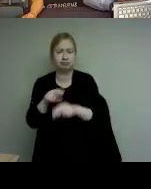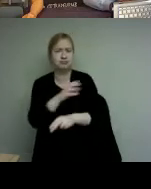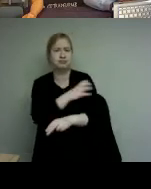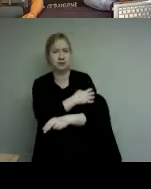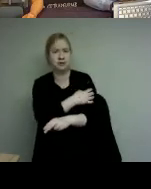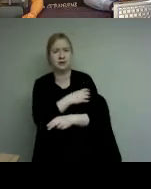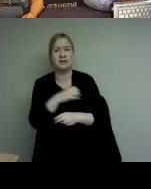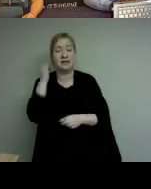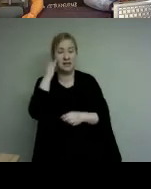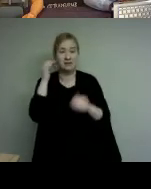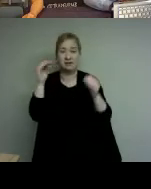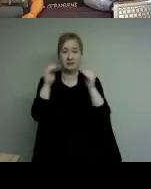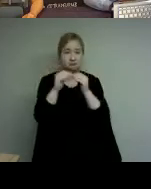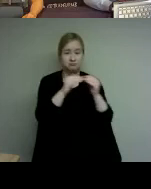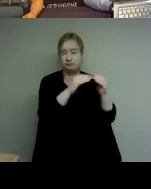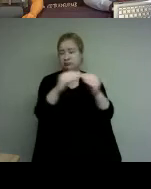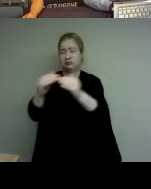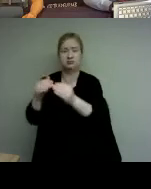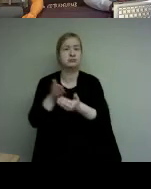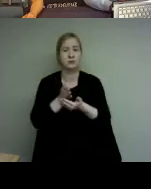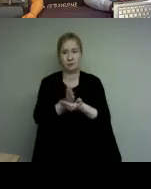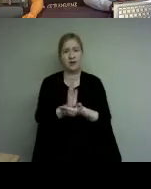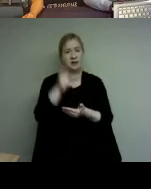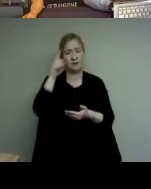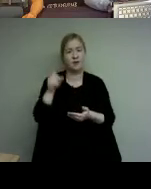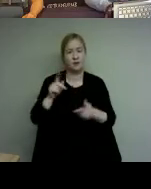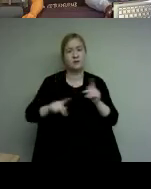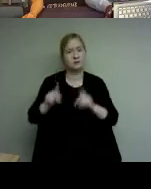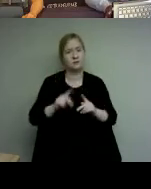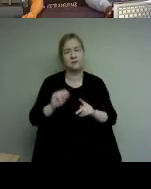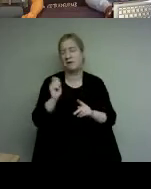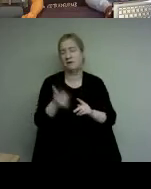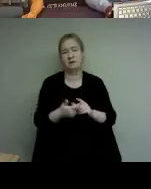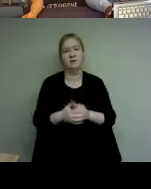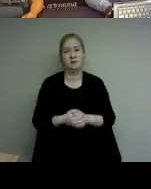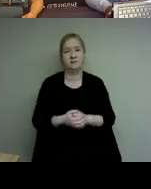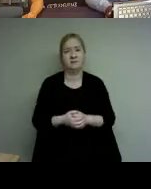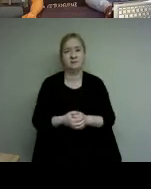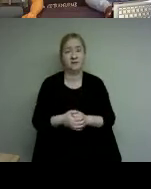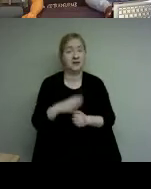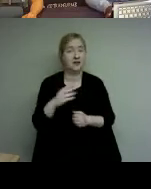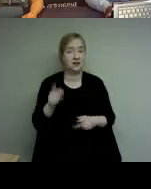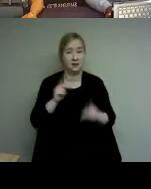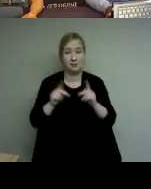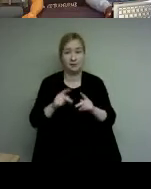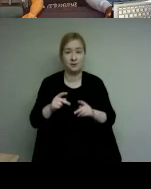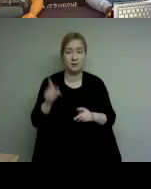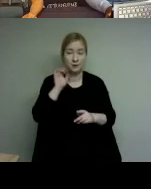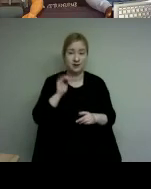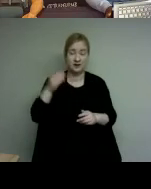of its citizens it gave me and people that looked like me an opportunity to not only dream